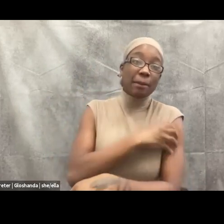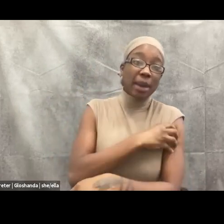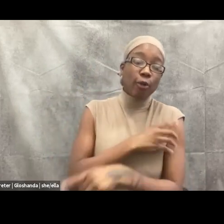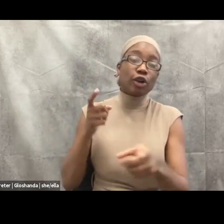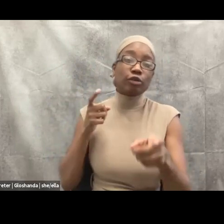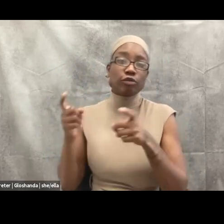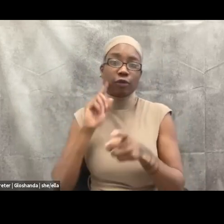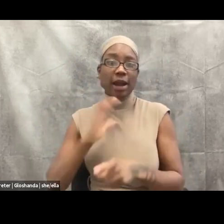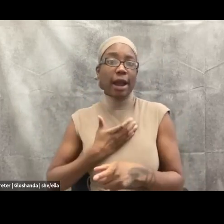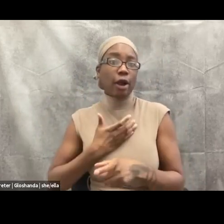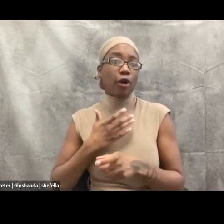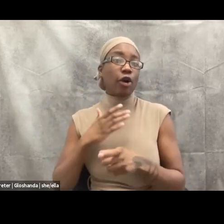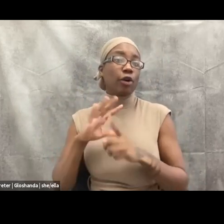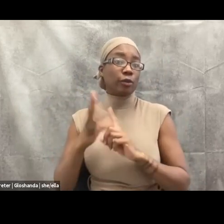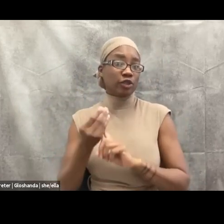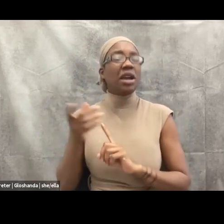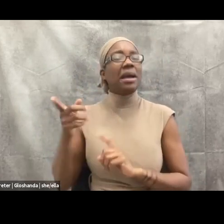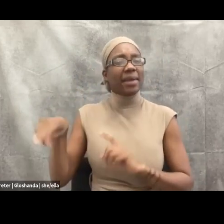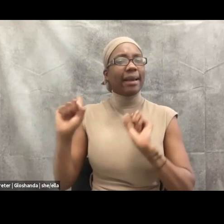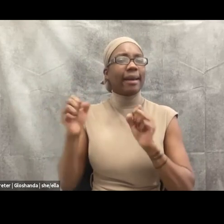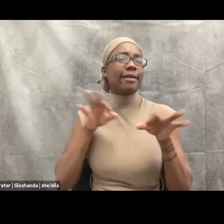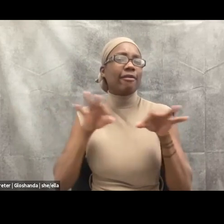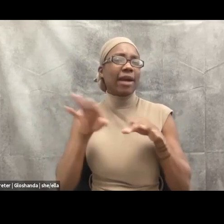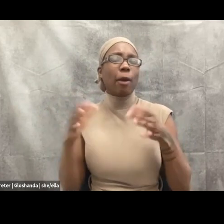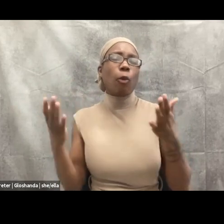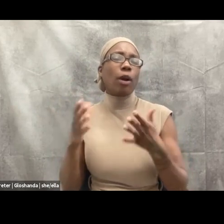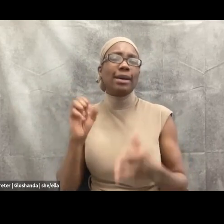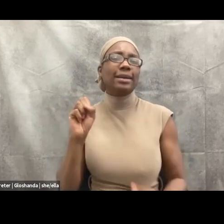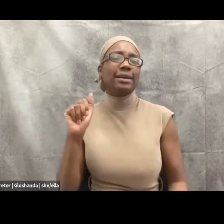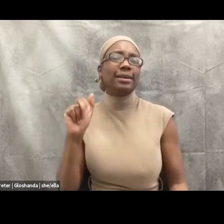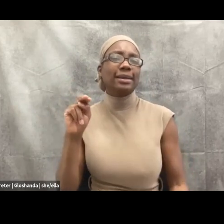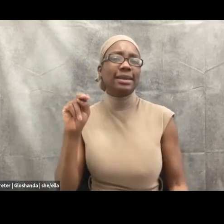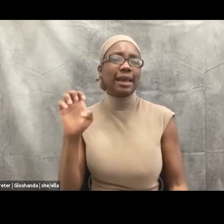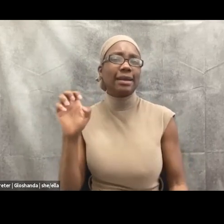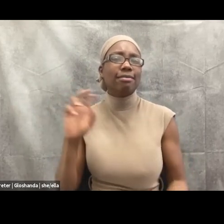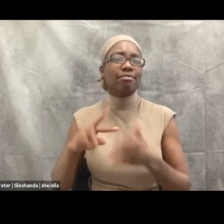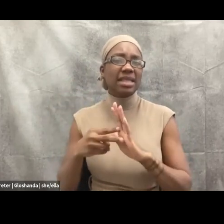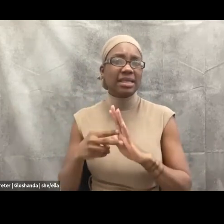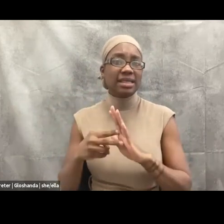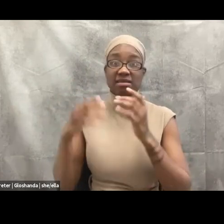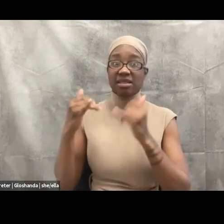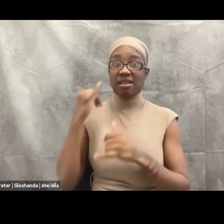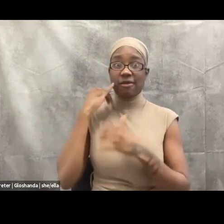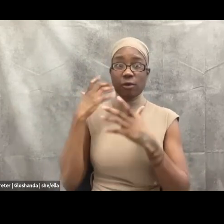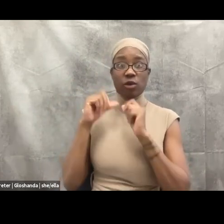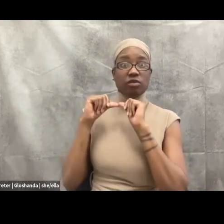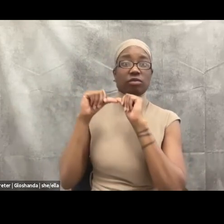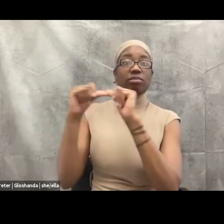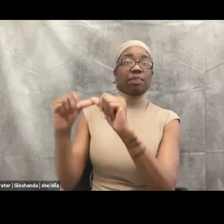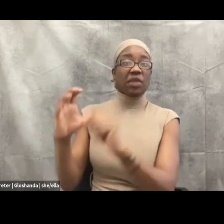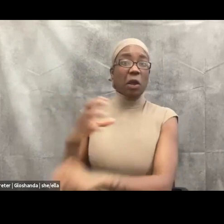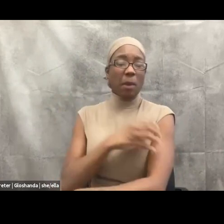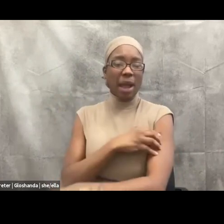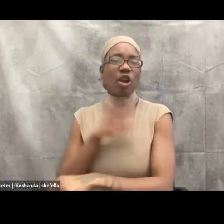sane. So they get to define themselves. Um, those definitions become more strict over time to preserve intersectional power. Um,